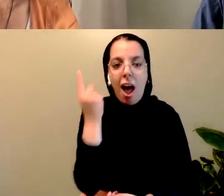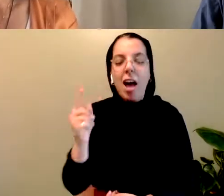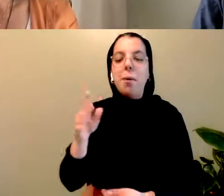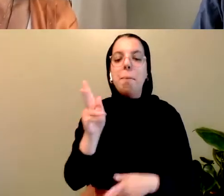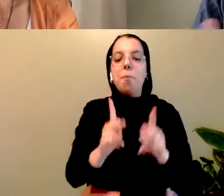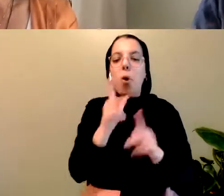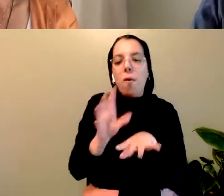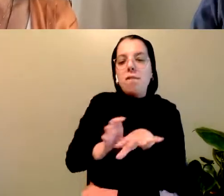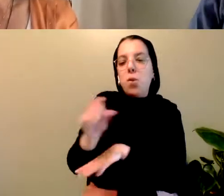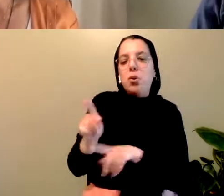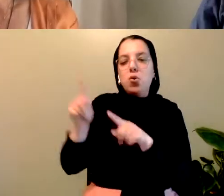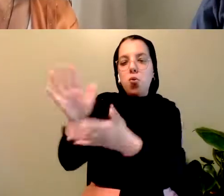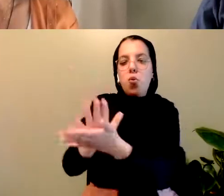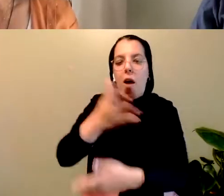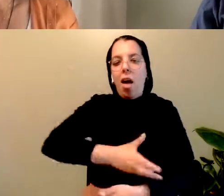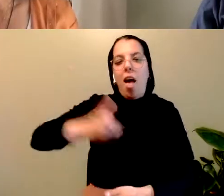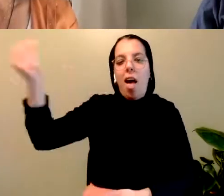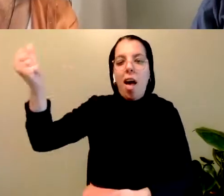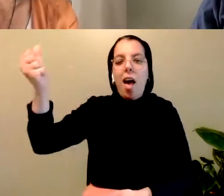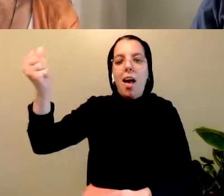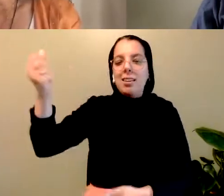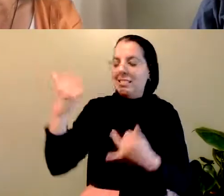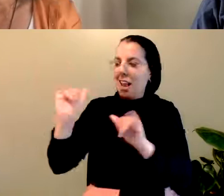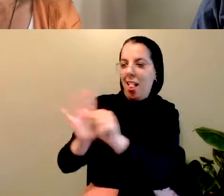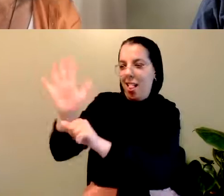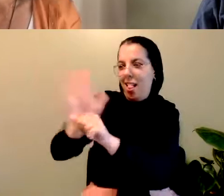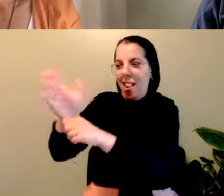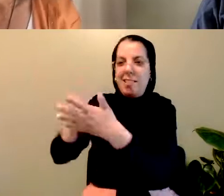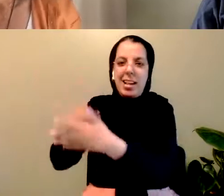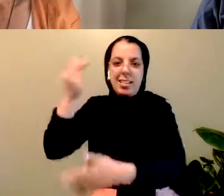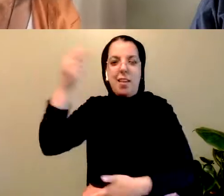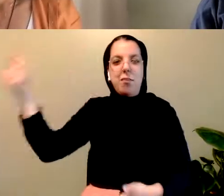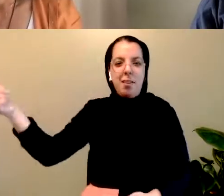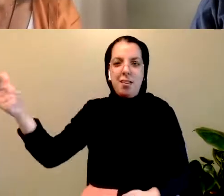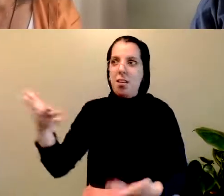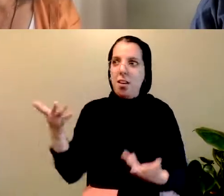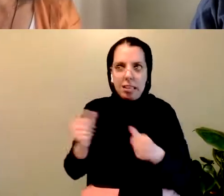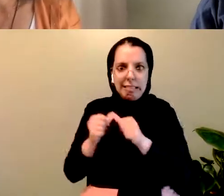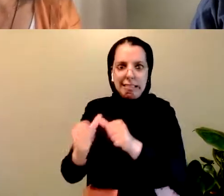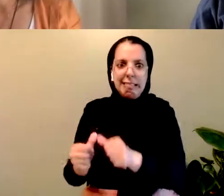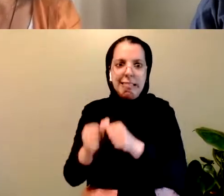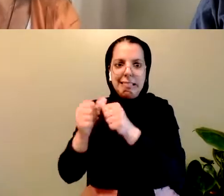Yet people keep telling me how so much is changing. But is it really?